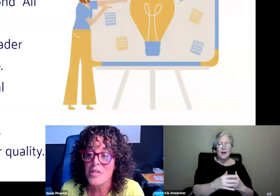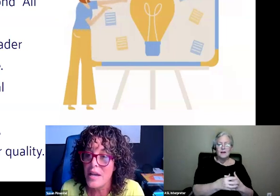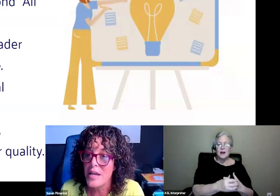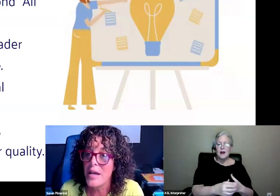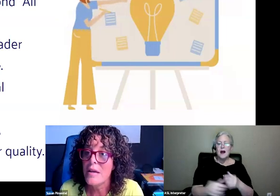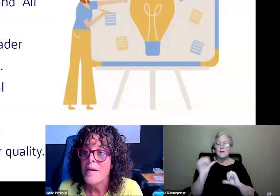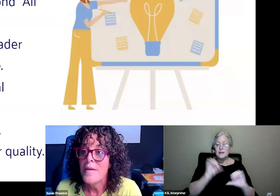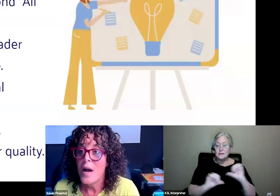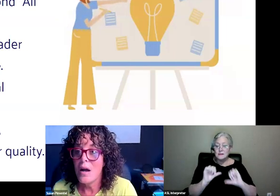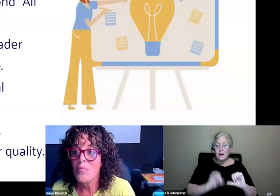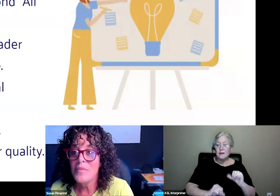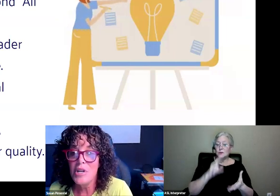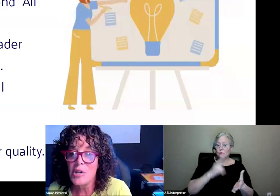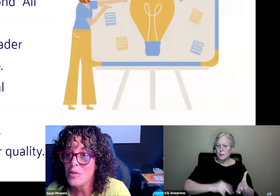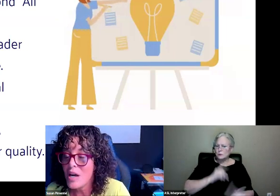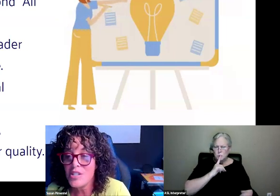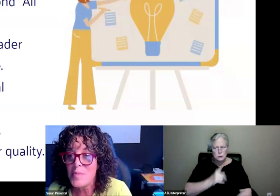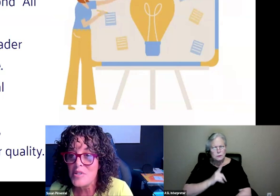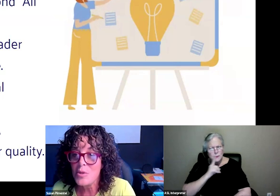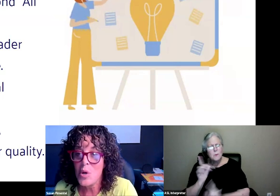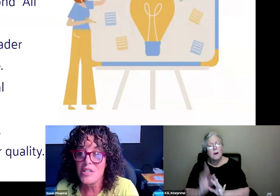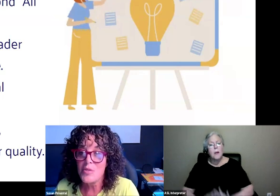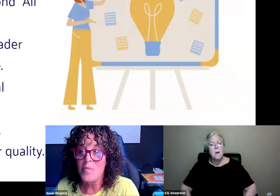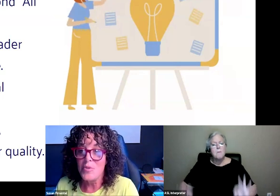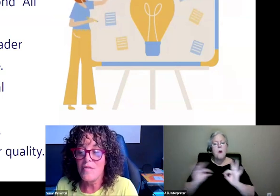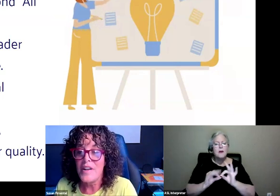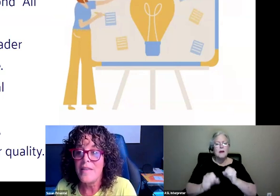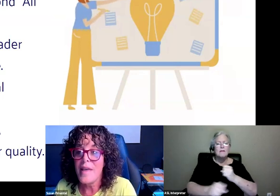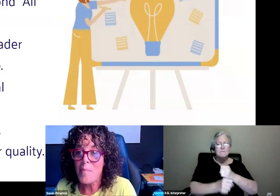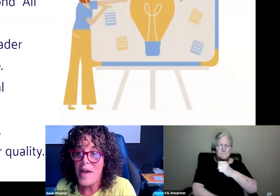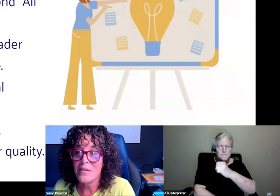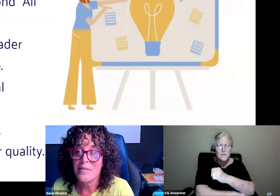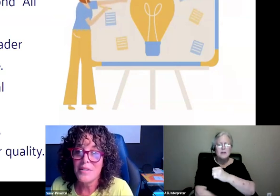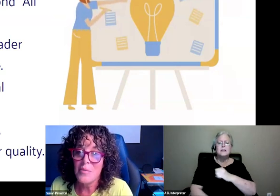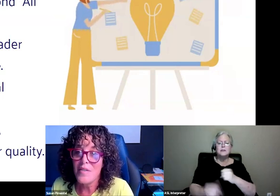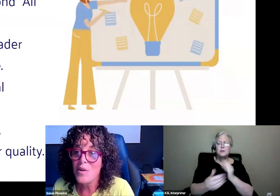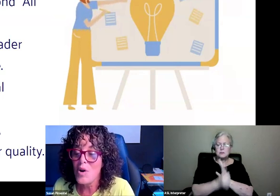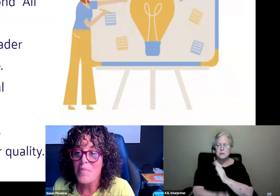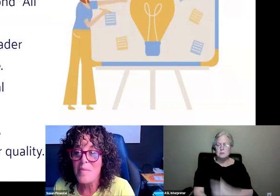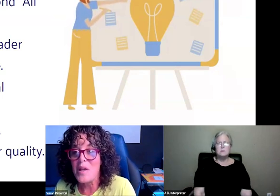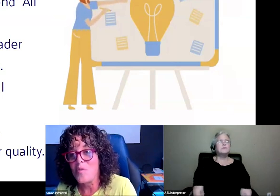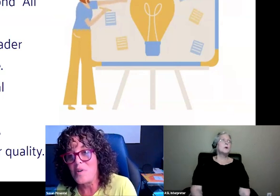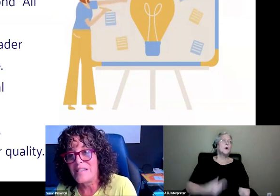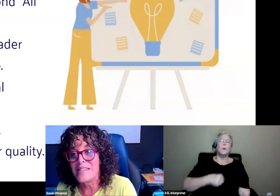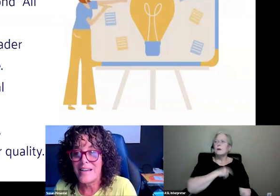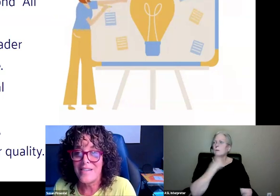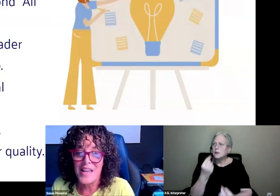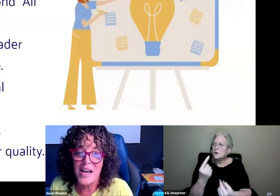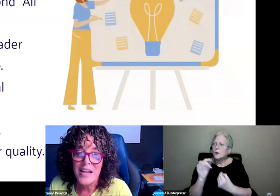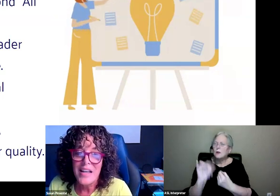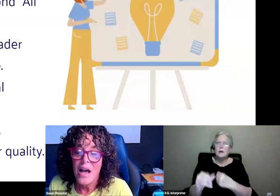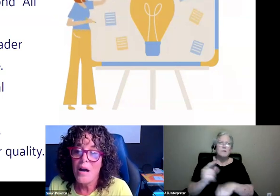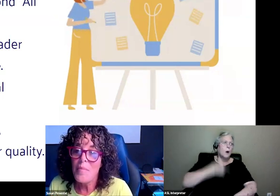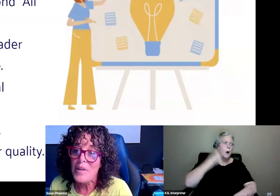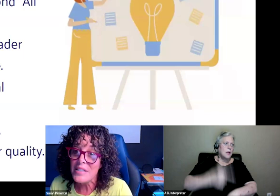skills. Yay, yay. You know, gosh, it's been so long since we've been sort of fighting that battle. You know, I think we're maybe on the winning side of